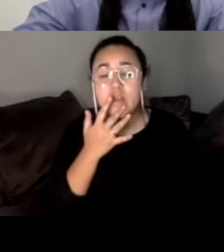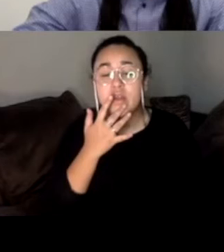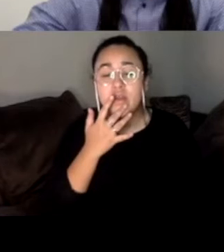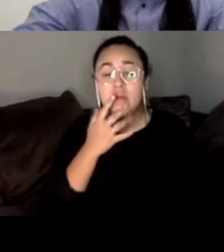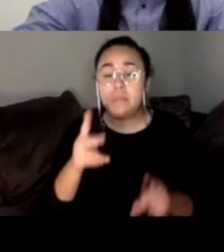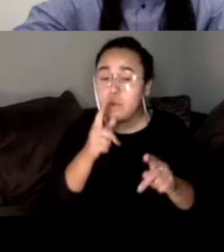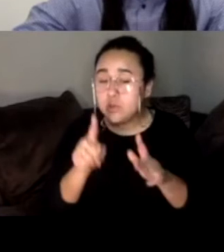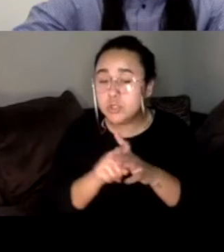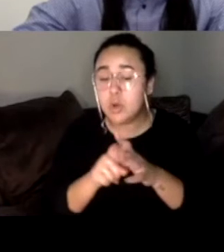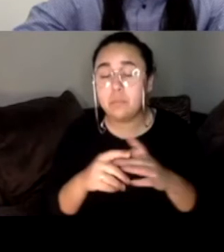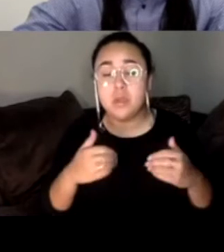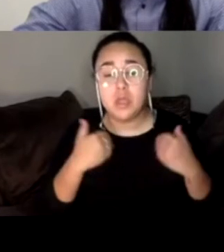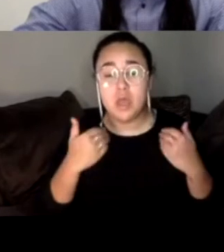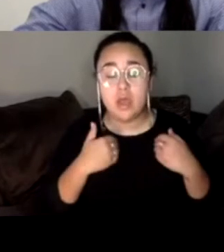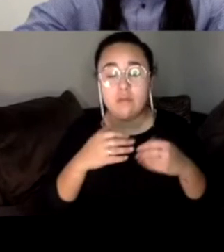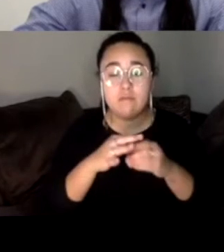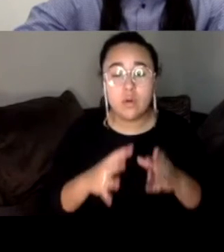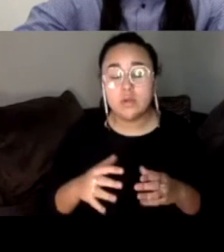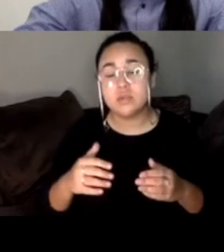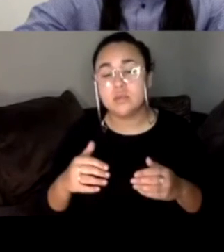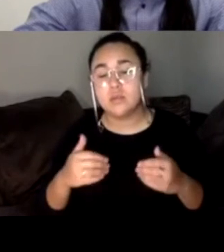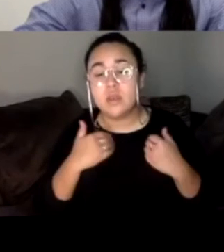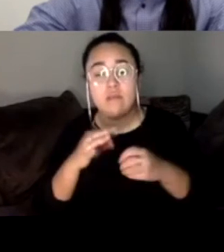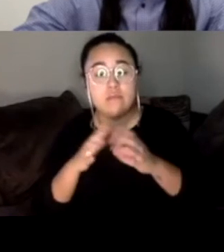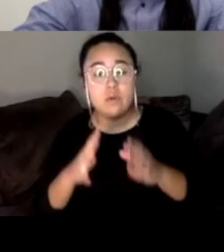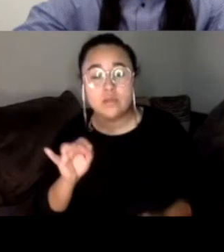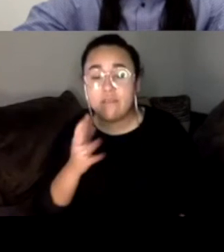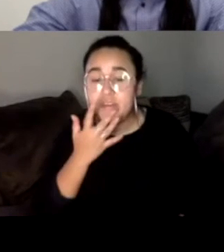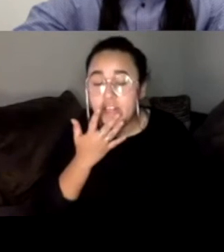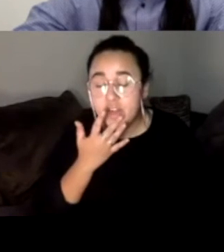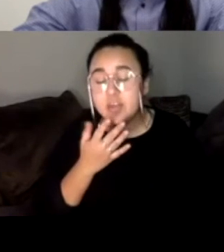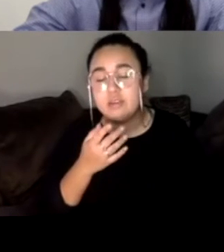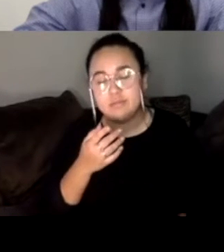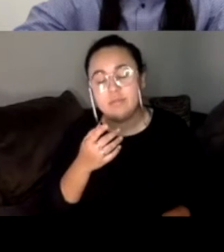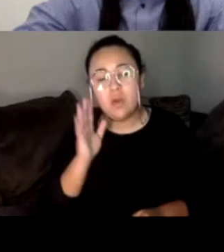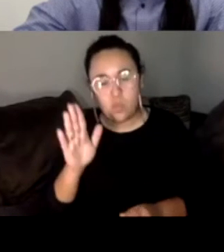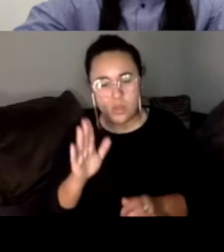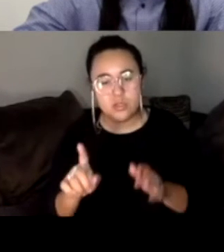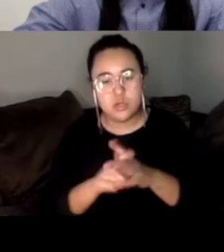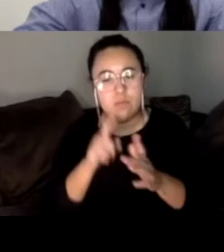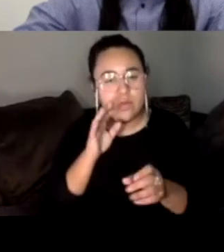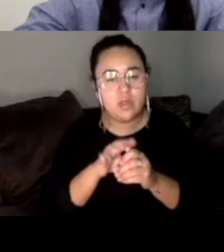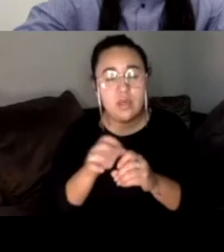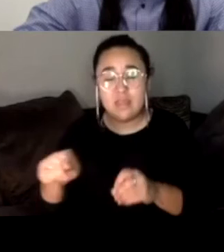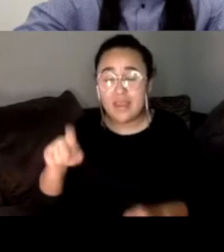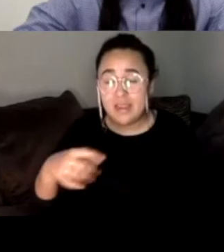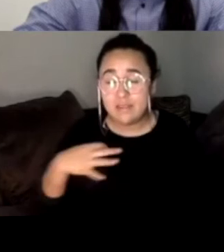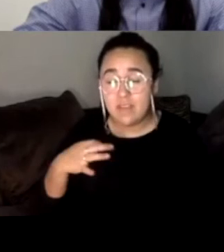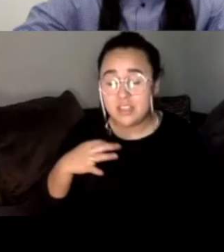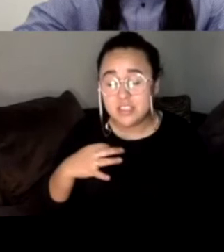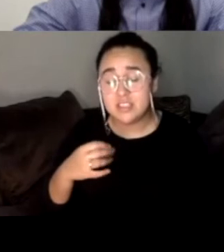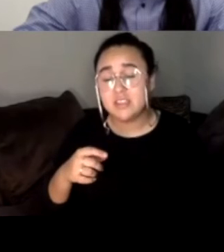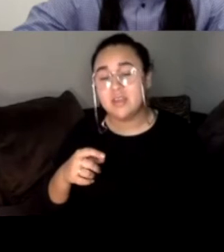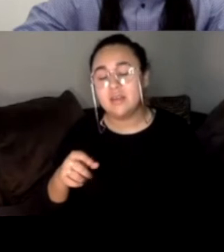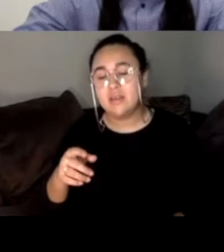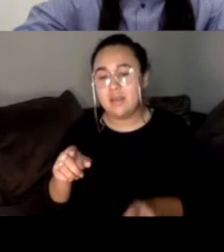especially that, um, young voters of color in this election. Um, they, they need volunteers, but also they need, uh, resources